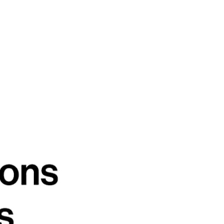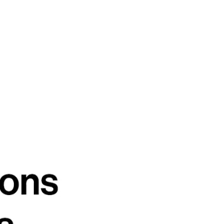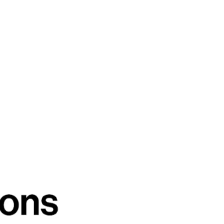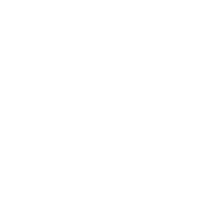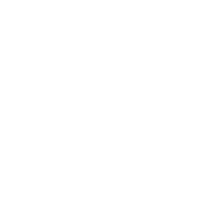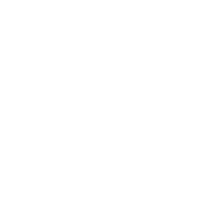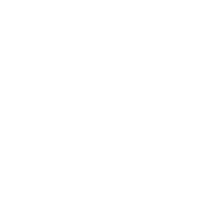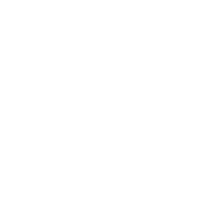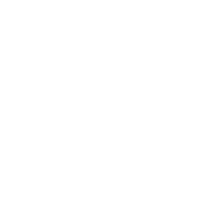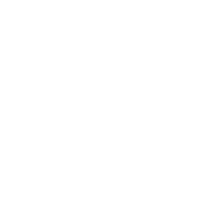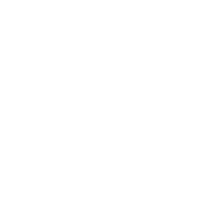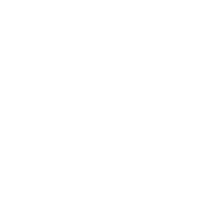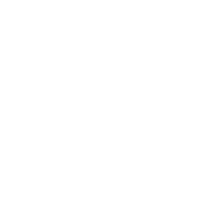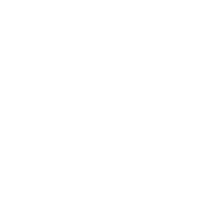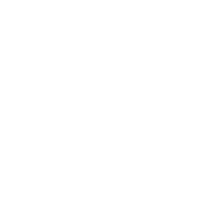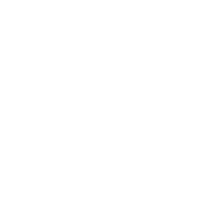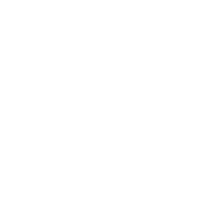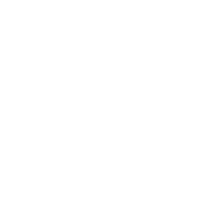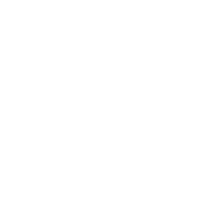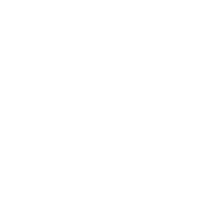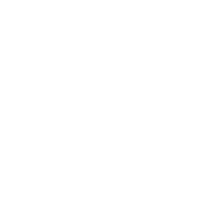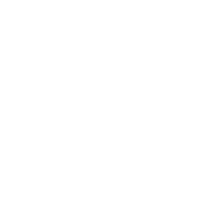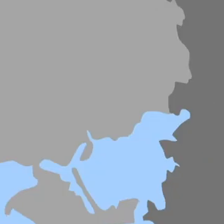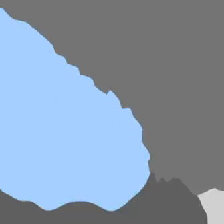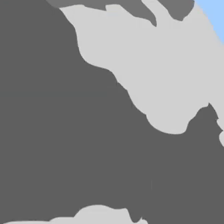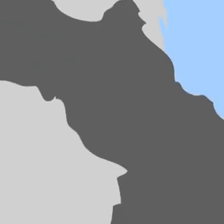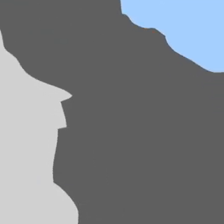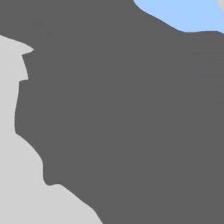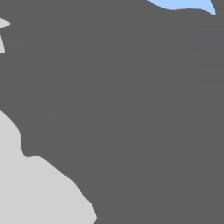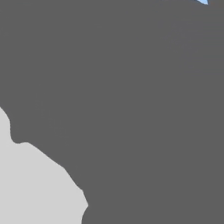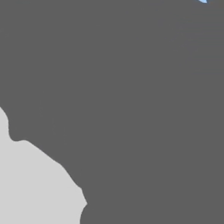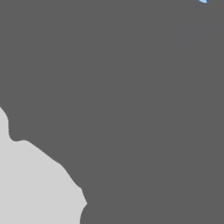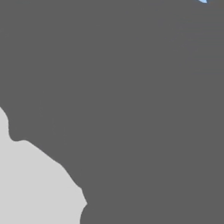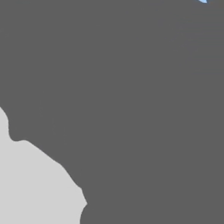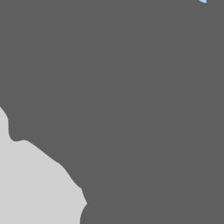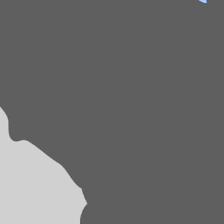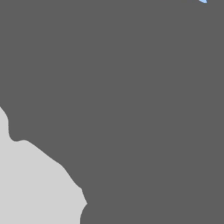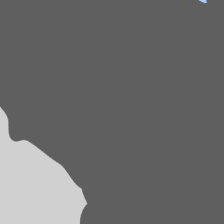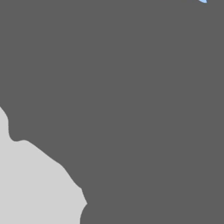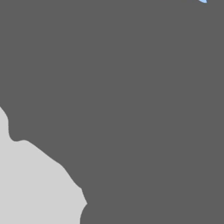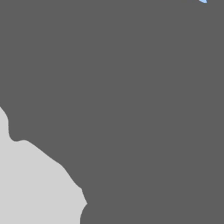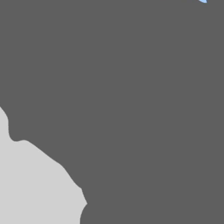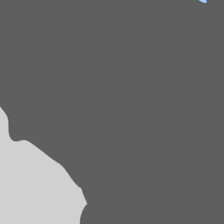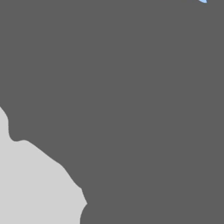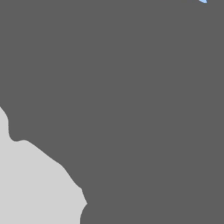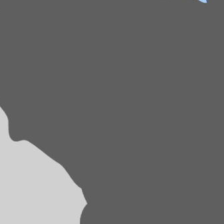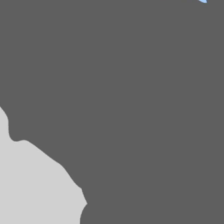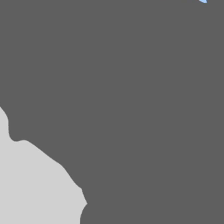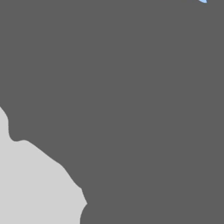SANA Work Program. A work coach model for persons with intellectual disabilities.